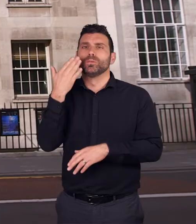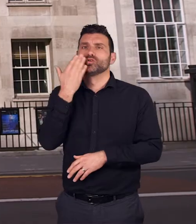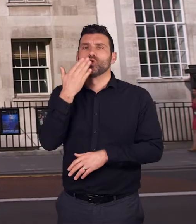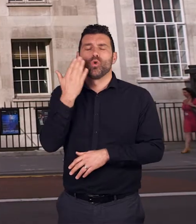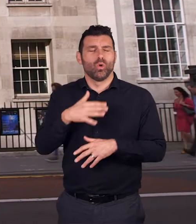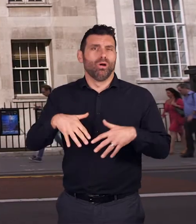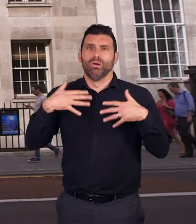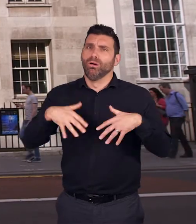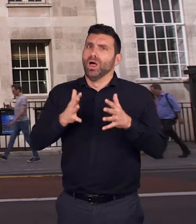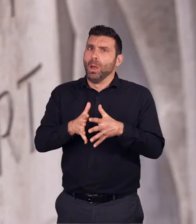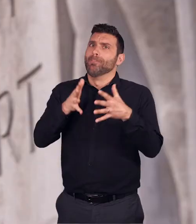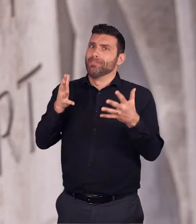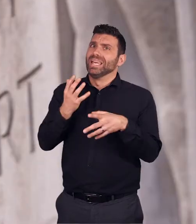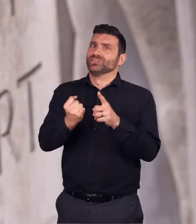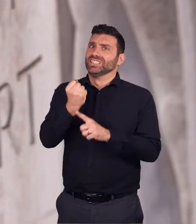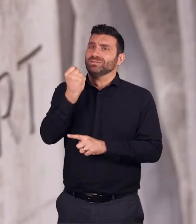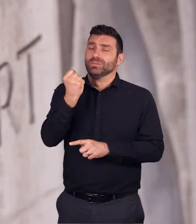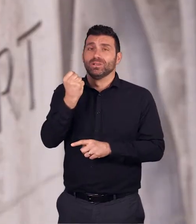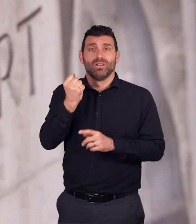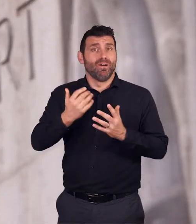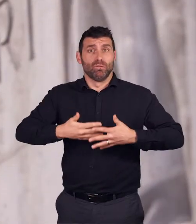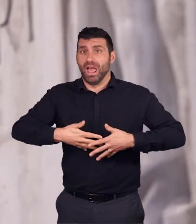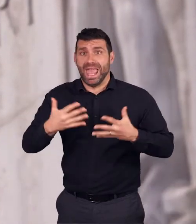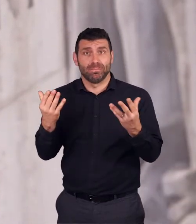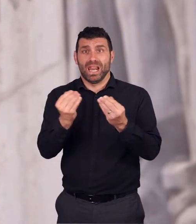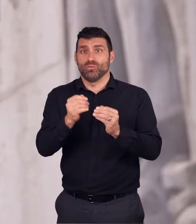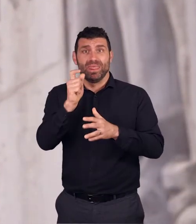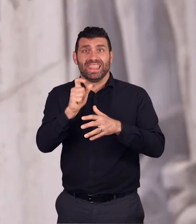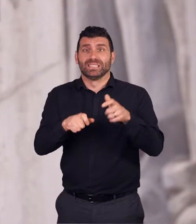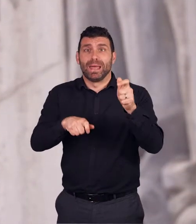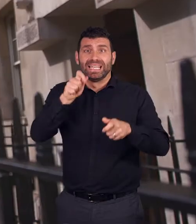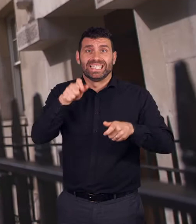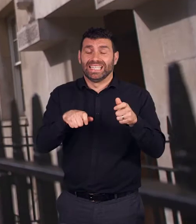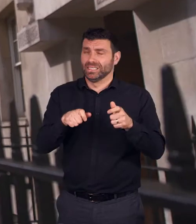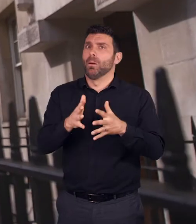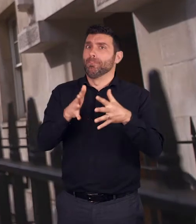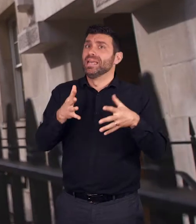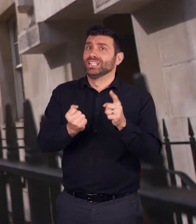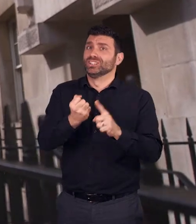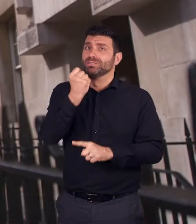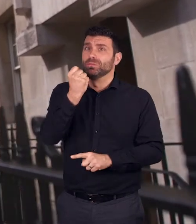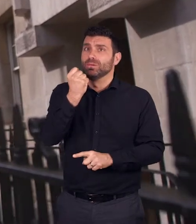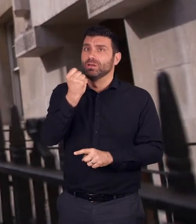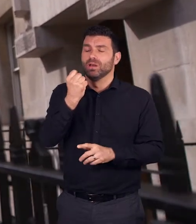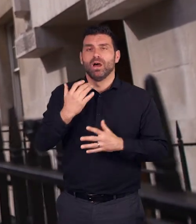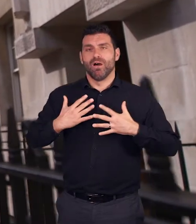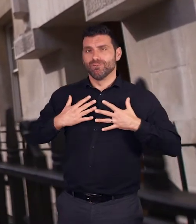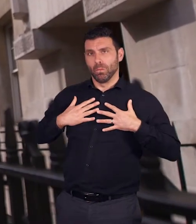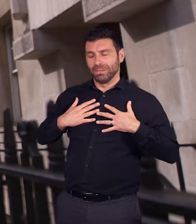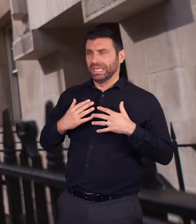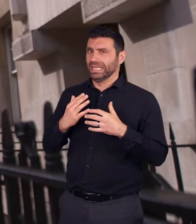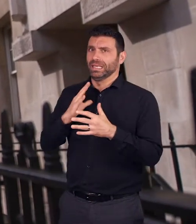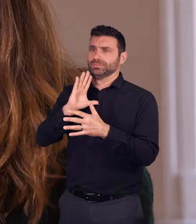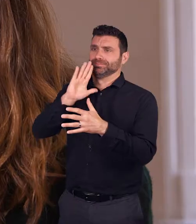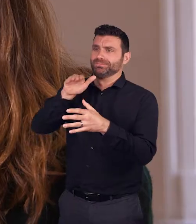a big achievement anyway for you know especially for people with disabilities but to be a part of such an